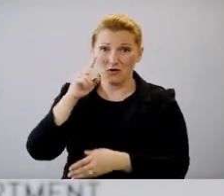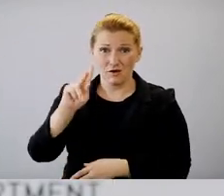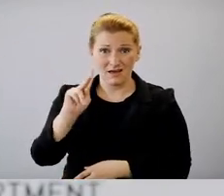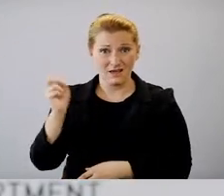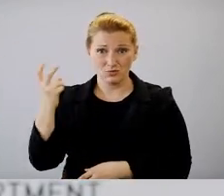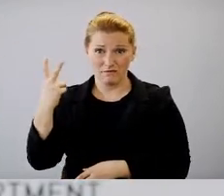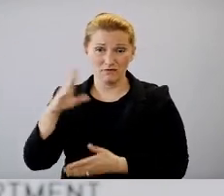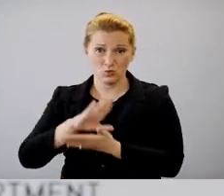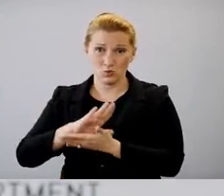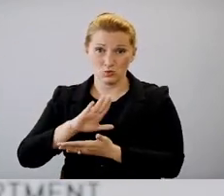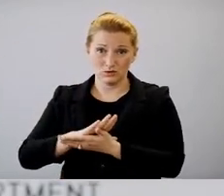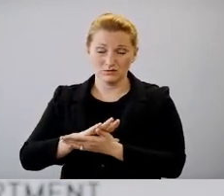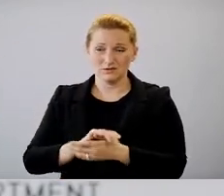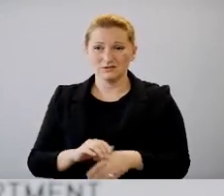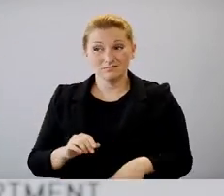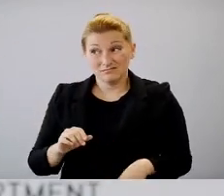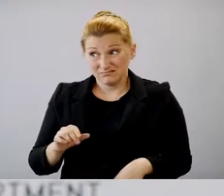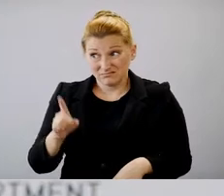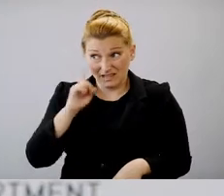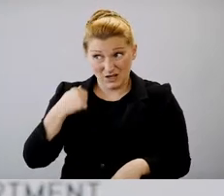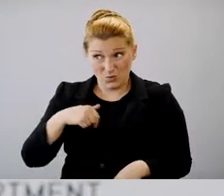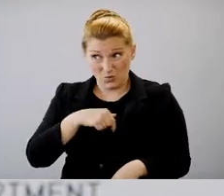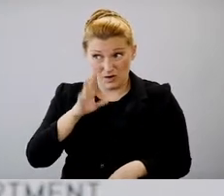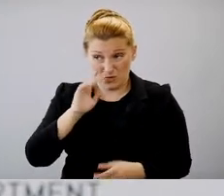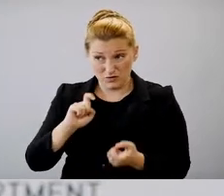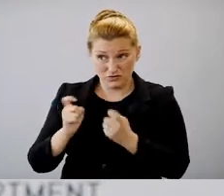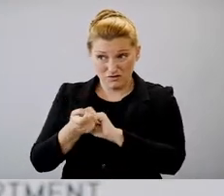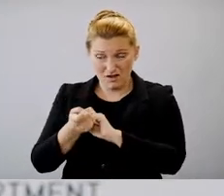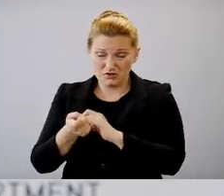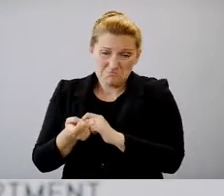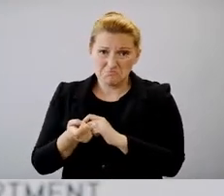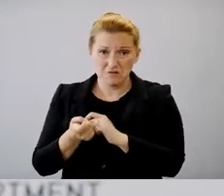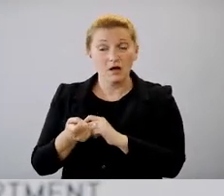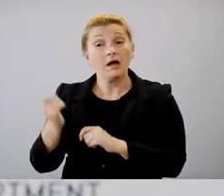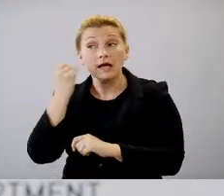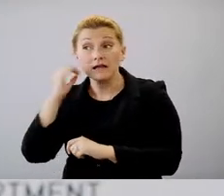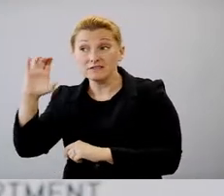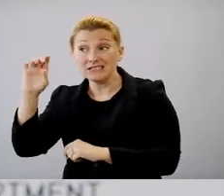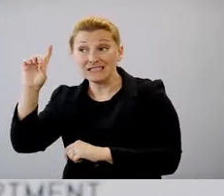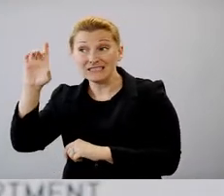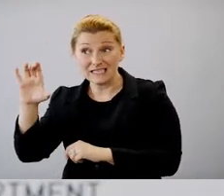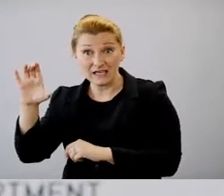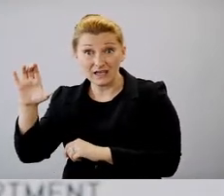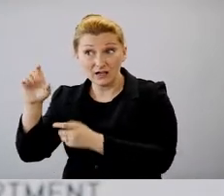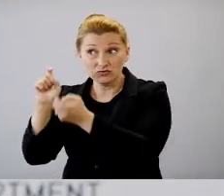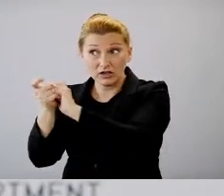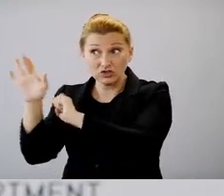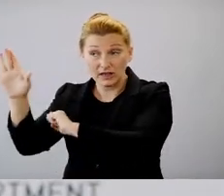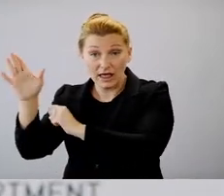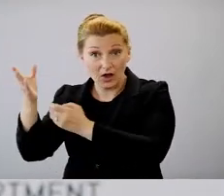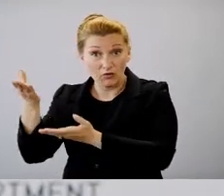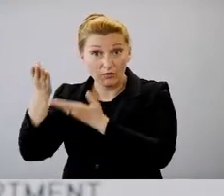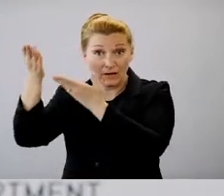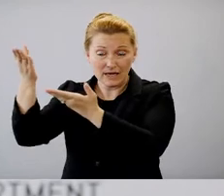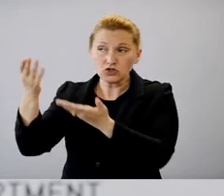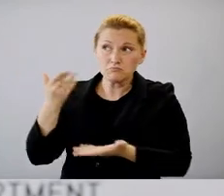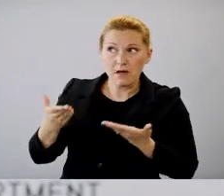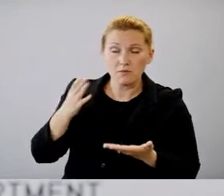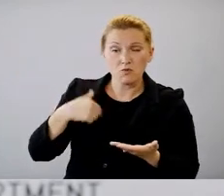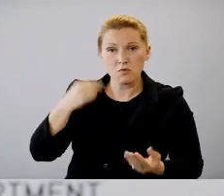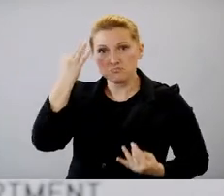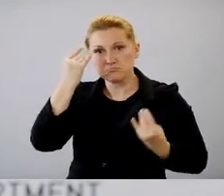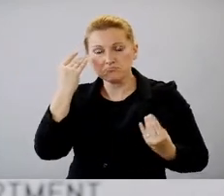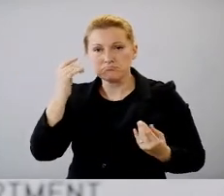12. I don't see us updating that unless the Centers for Disease Control and Prevention update their guidance. Um, the